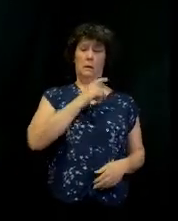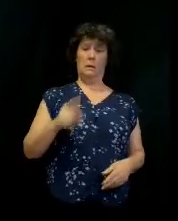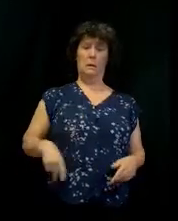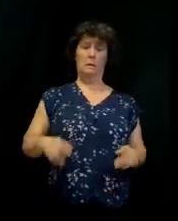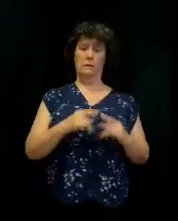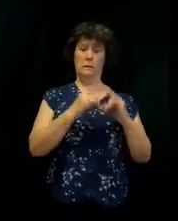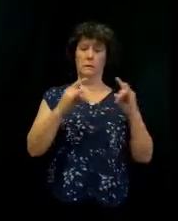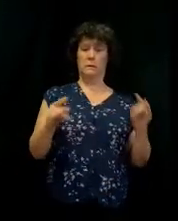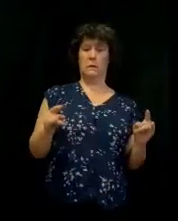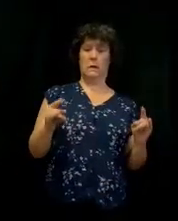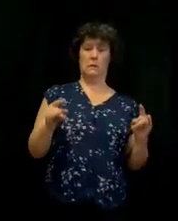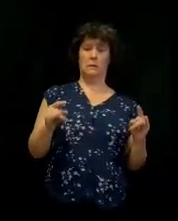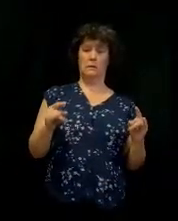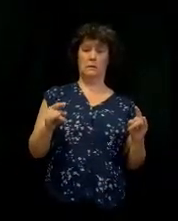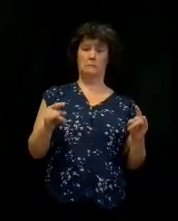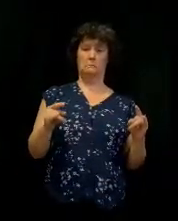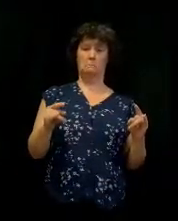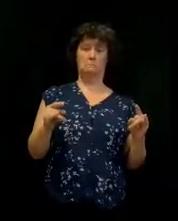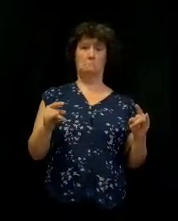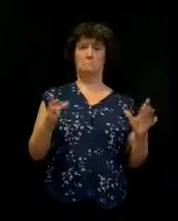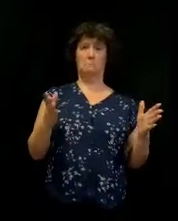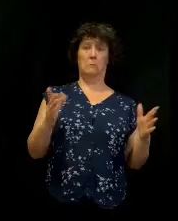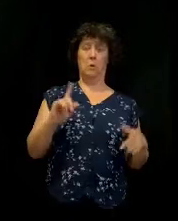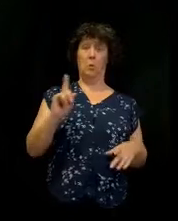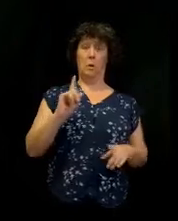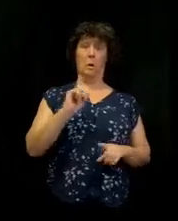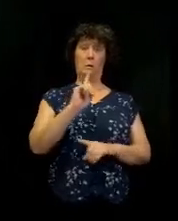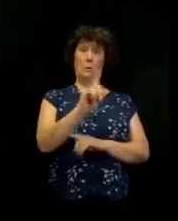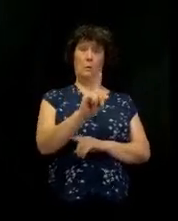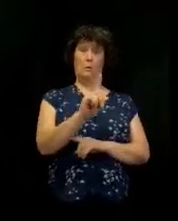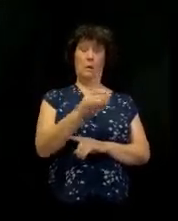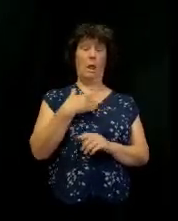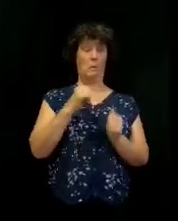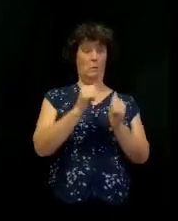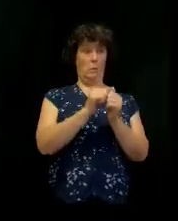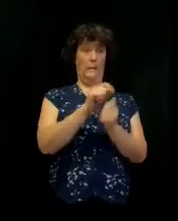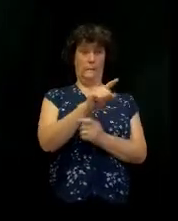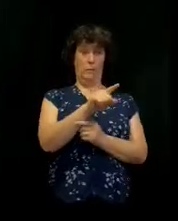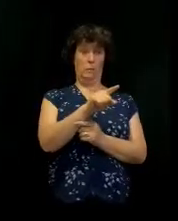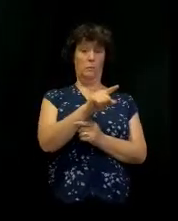Wouldn't you? Wherever you're going, I'm going with you.